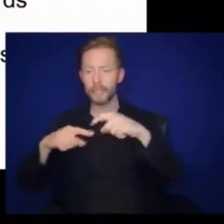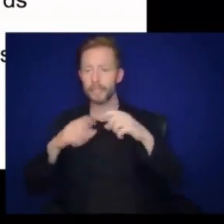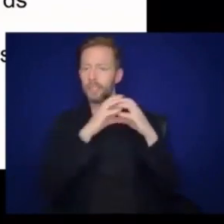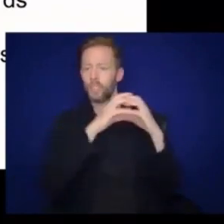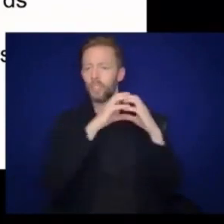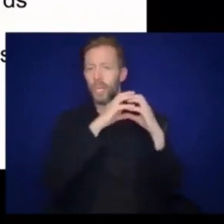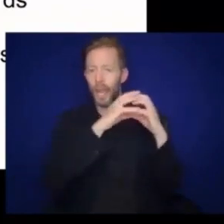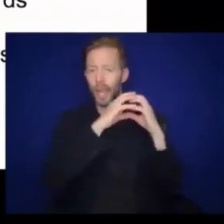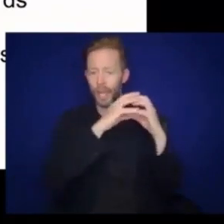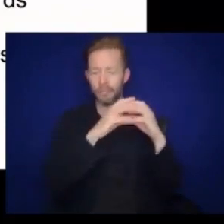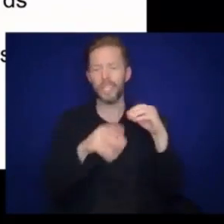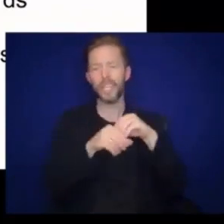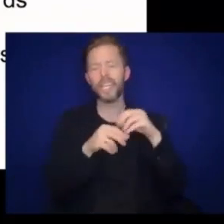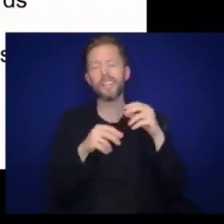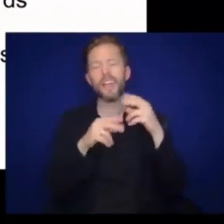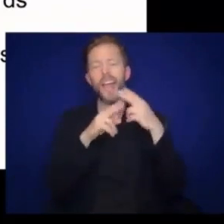maraca.